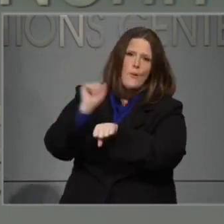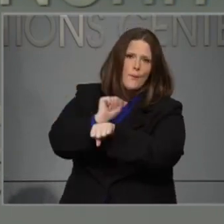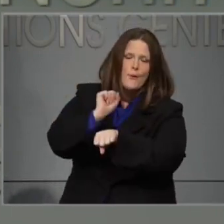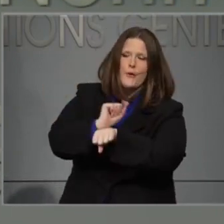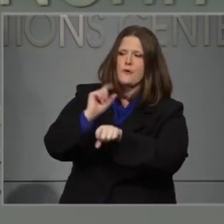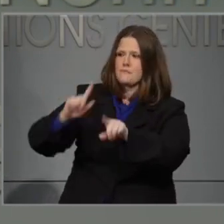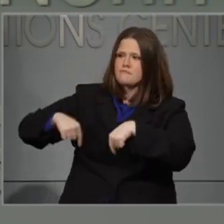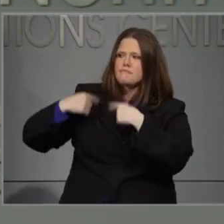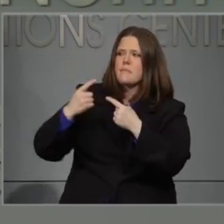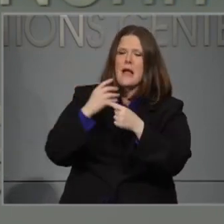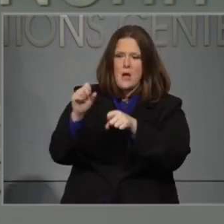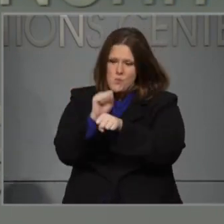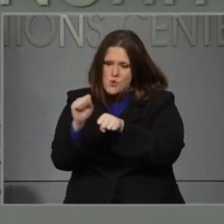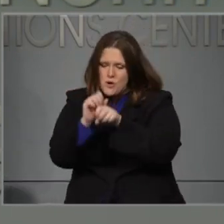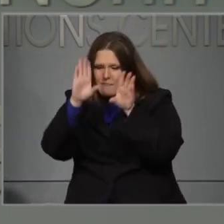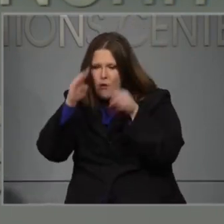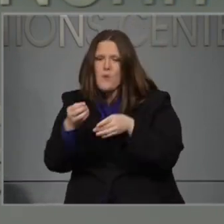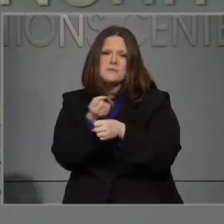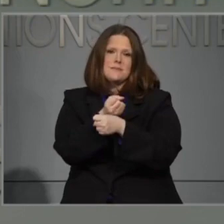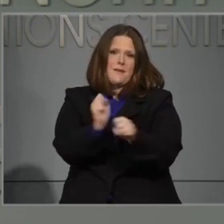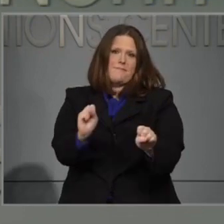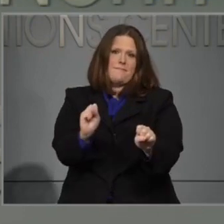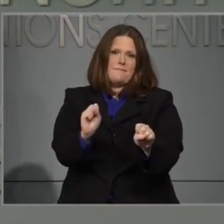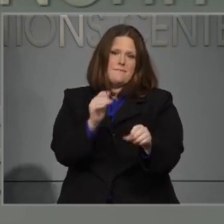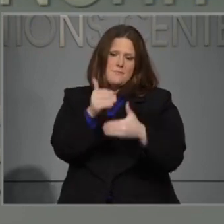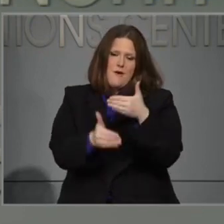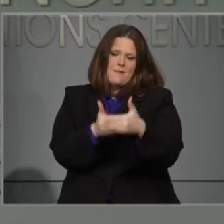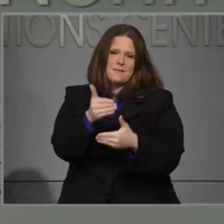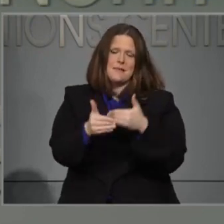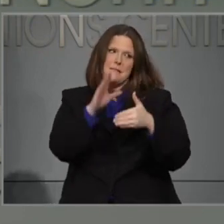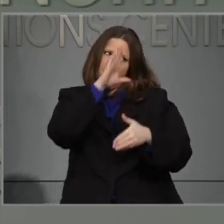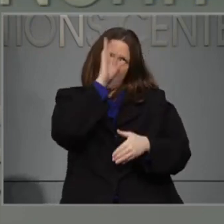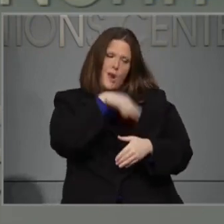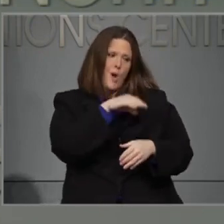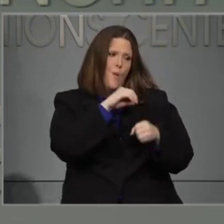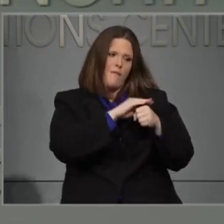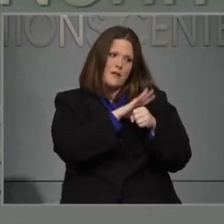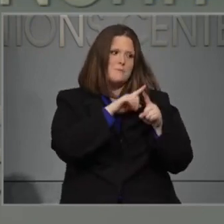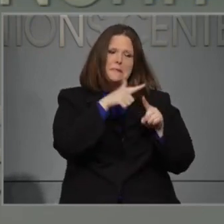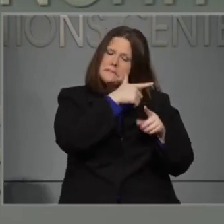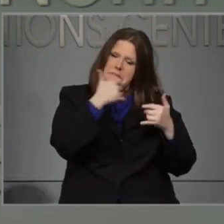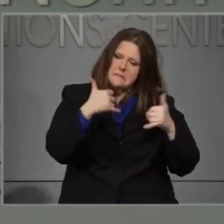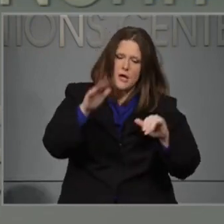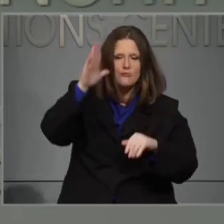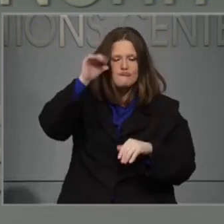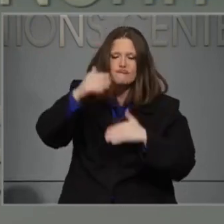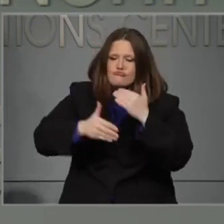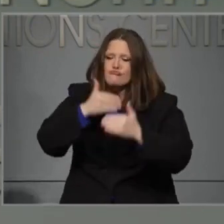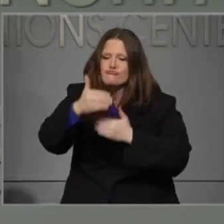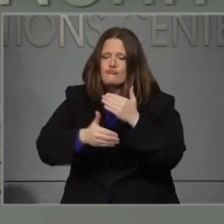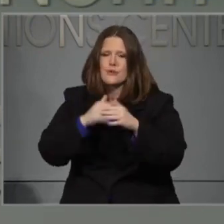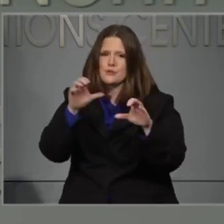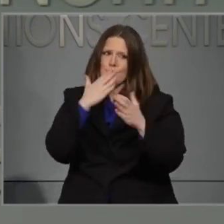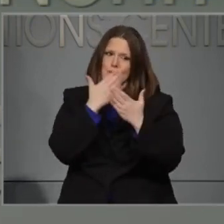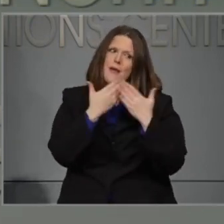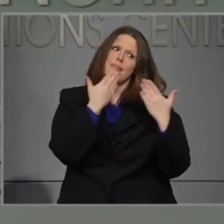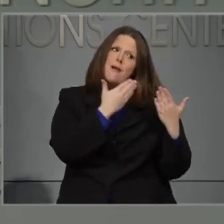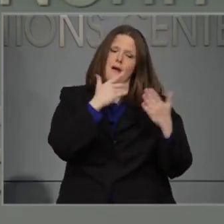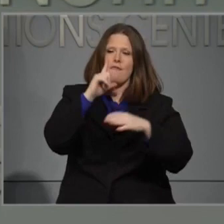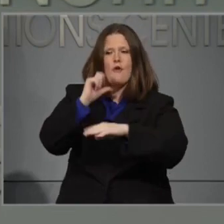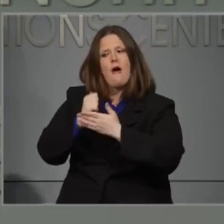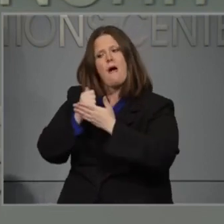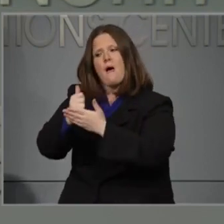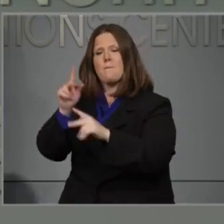during this COVID-19 crisis. I commend you for the great job you're doing in bringing homes to people